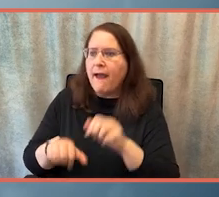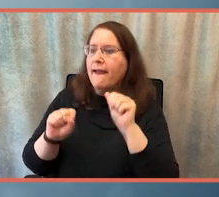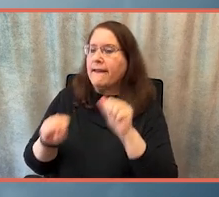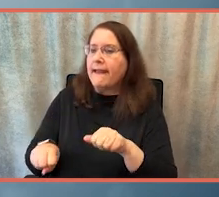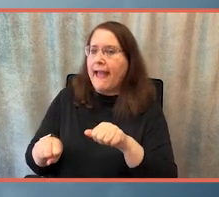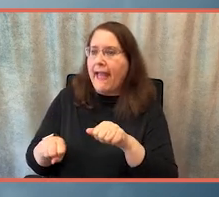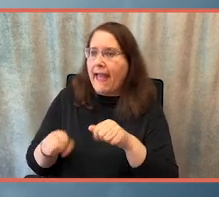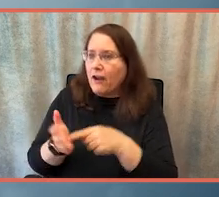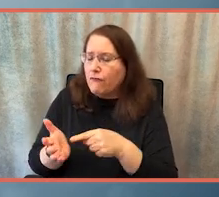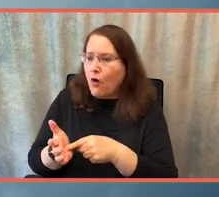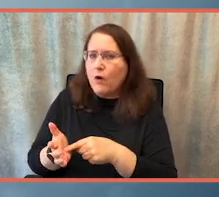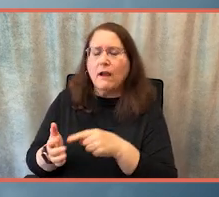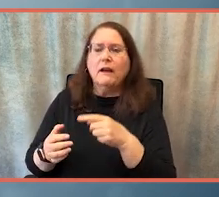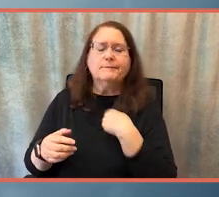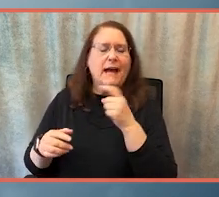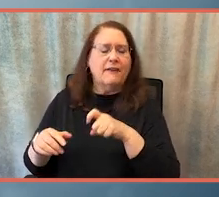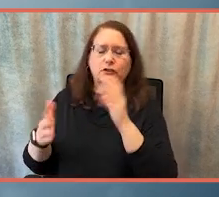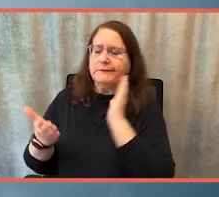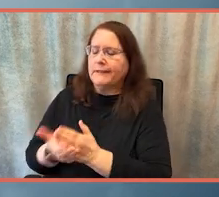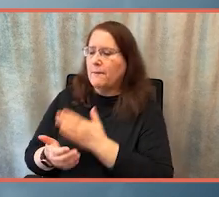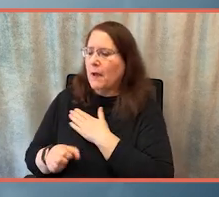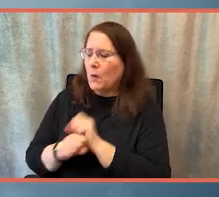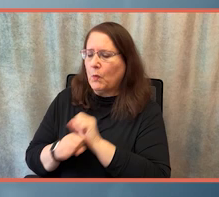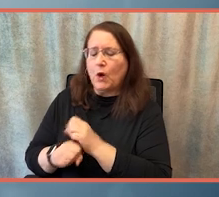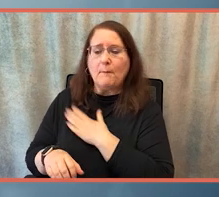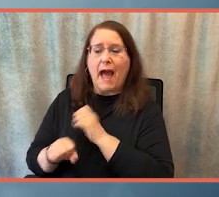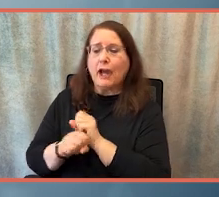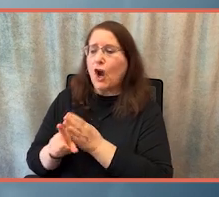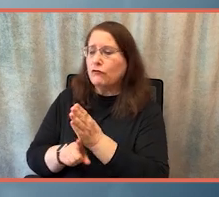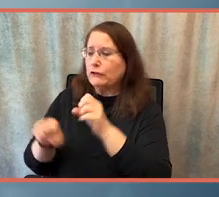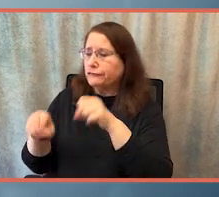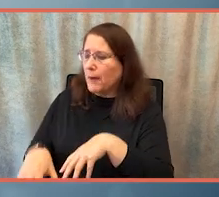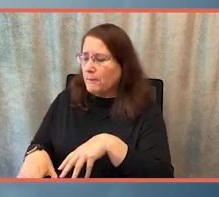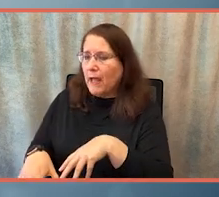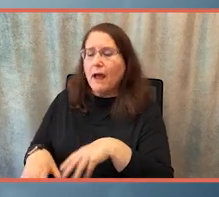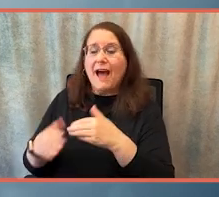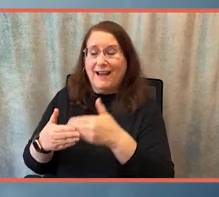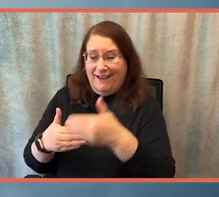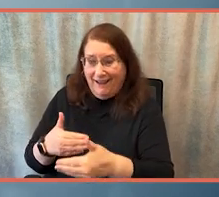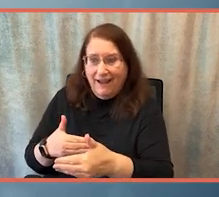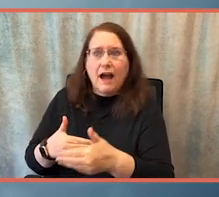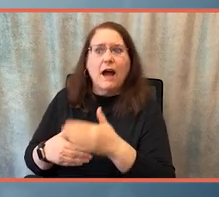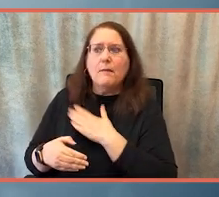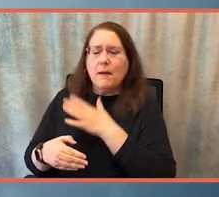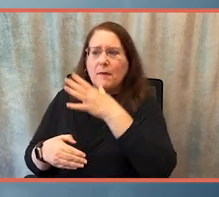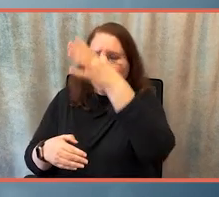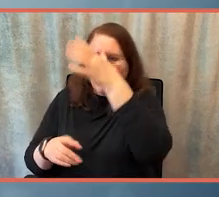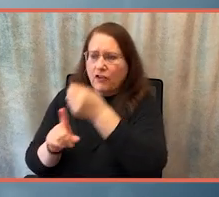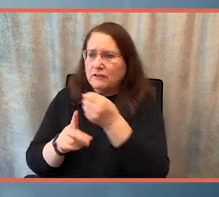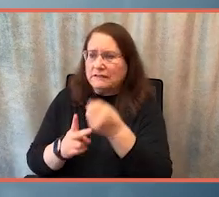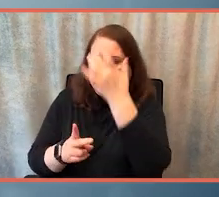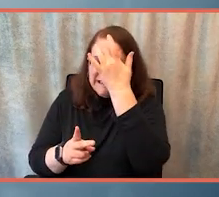entire career. And then shortly after Claire was born, my parents both became ill. And so I had to step in and take some caregiving responsibilities